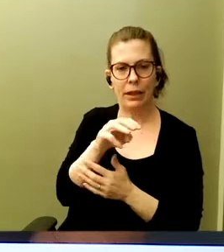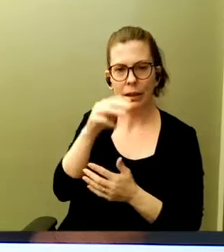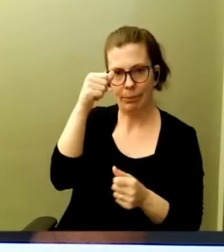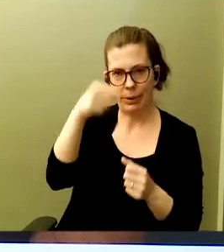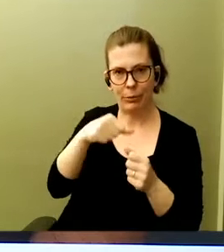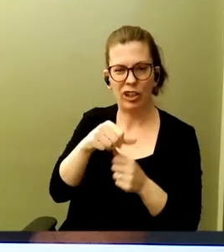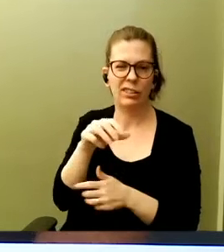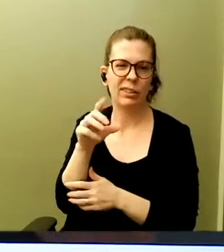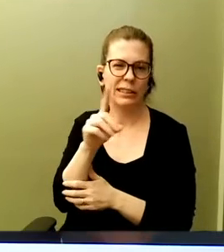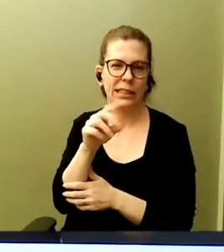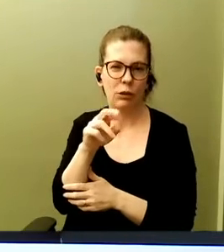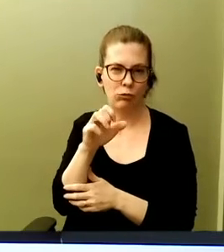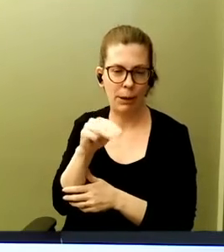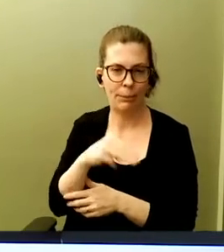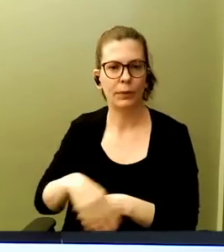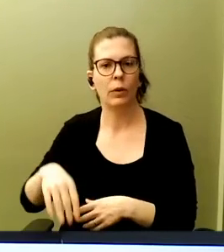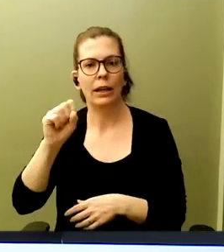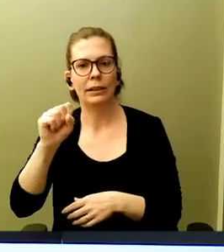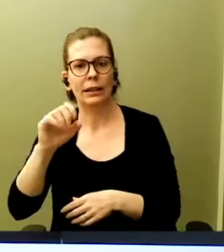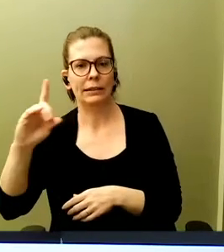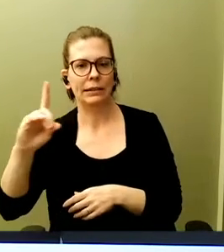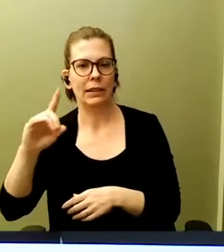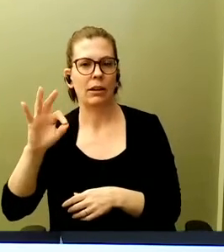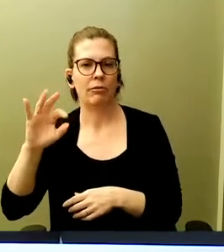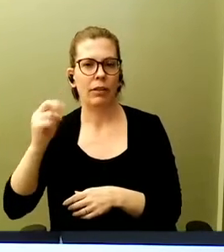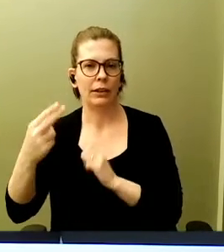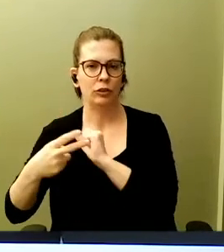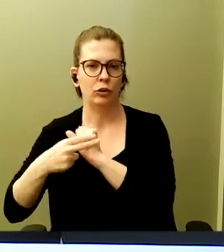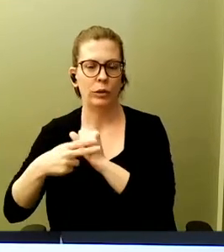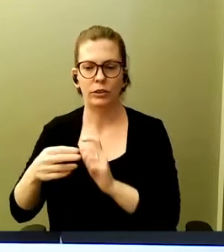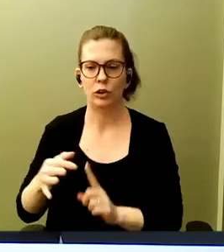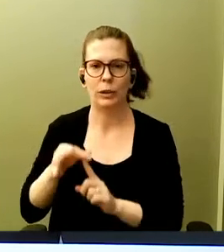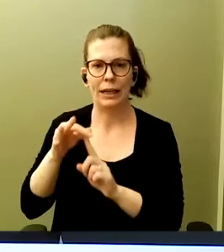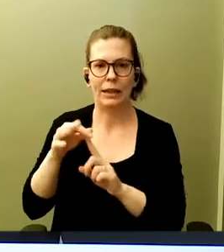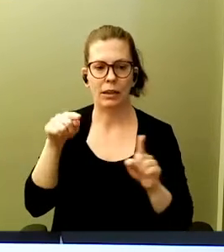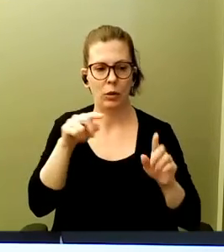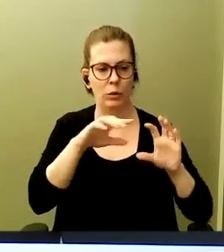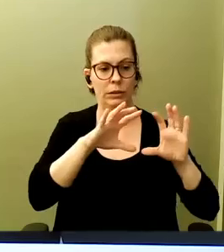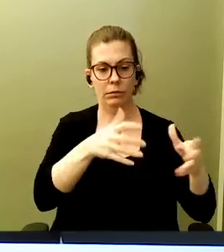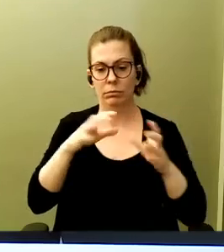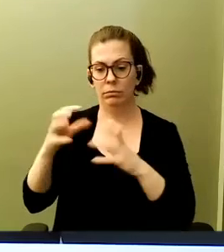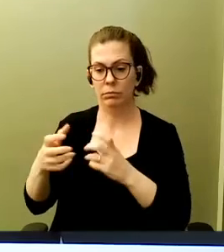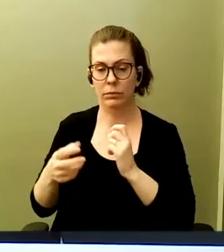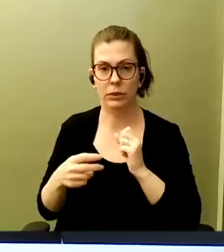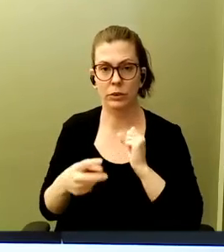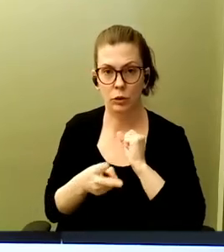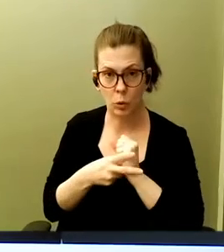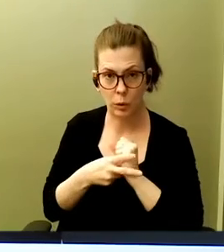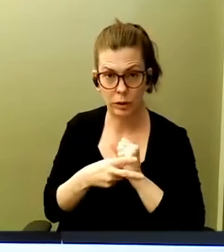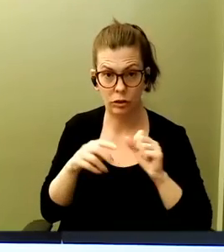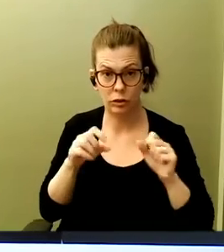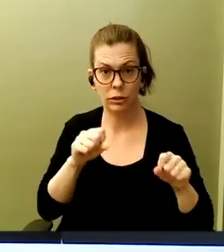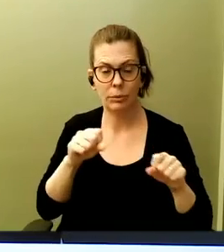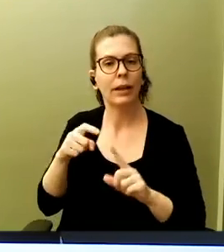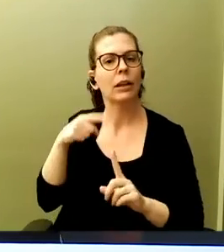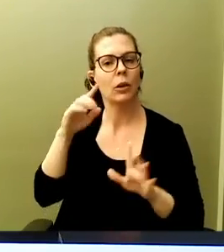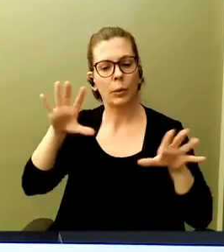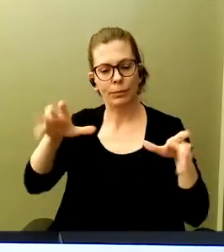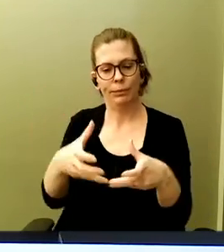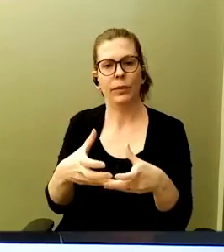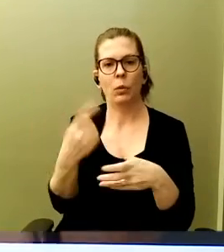storage in a unique way. Essentially we treat those two types of storage capacities as a single storage layer.